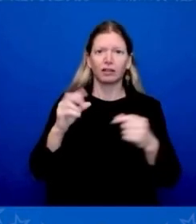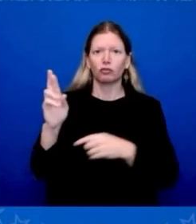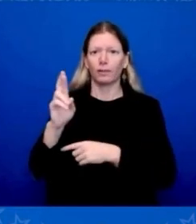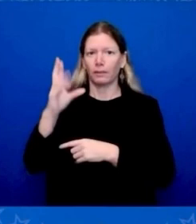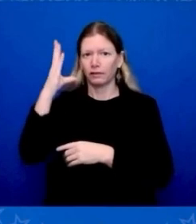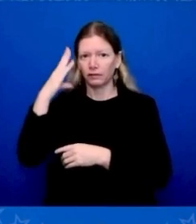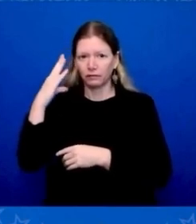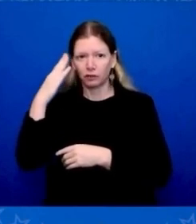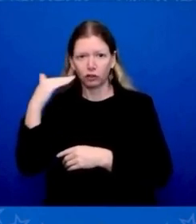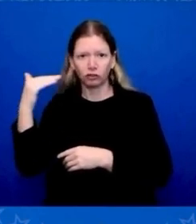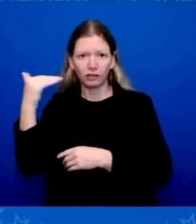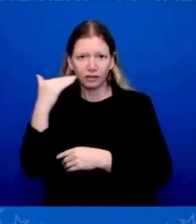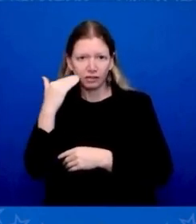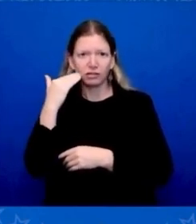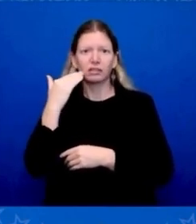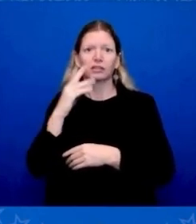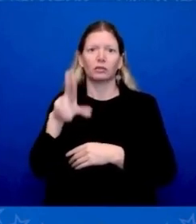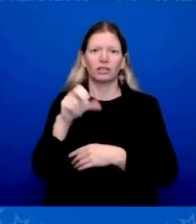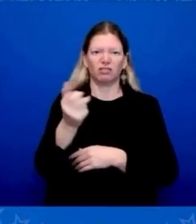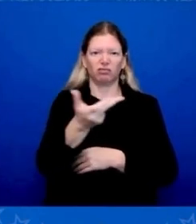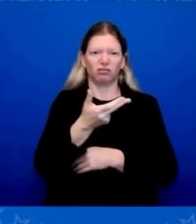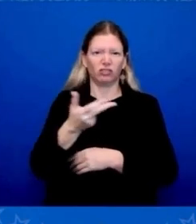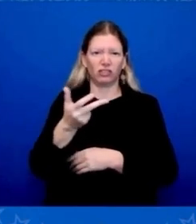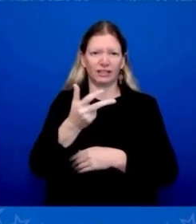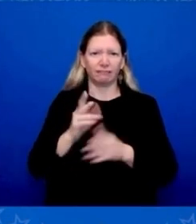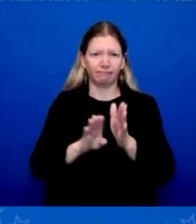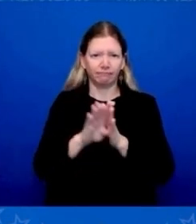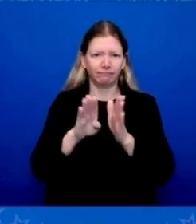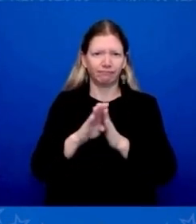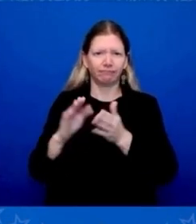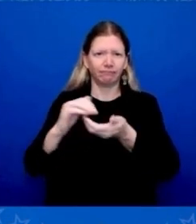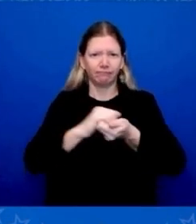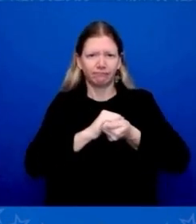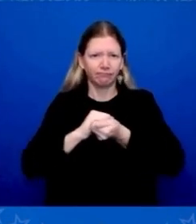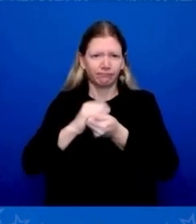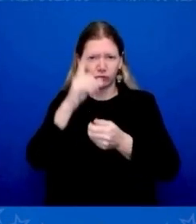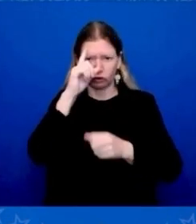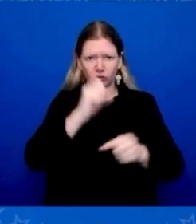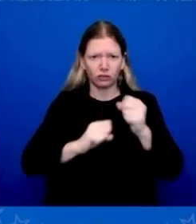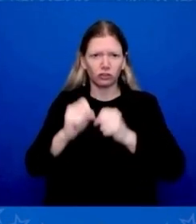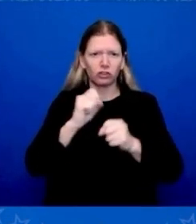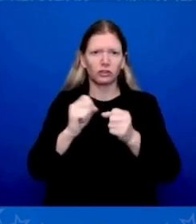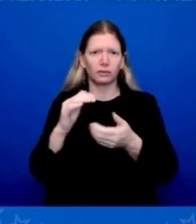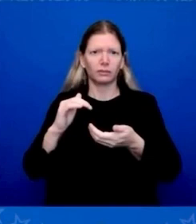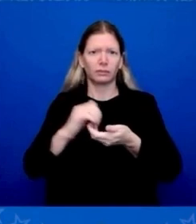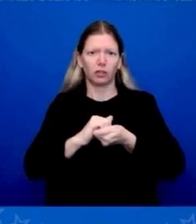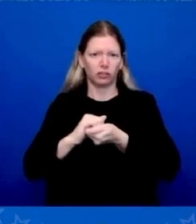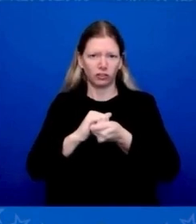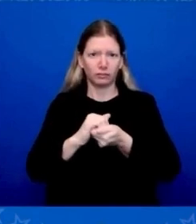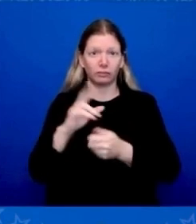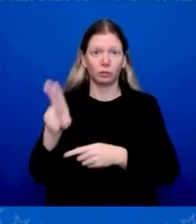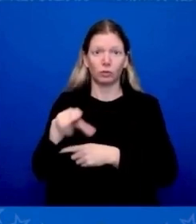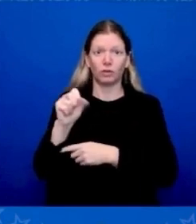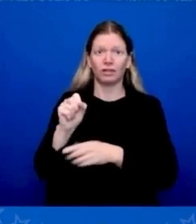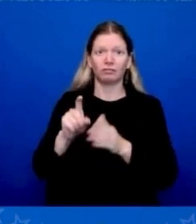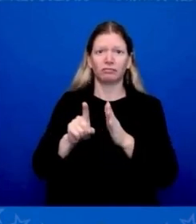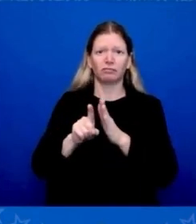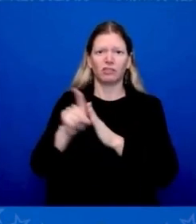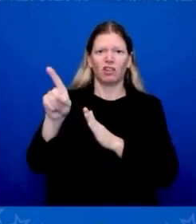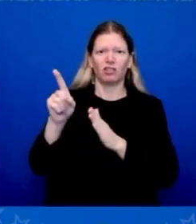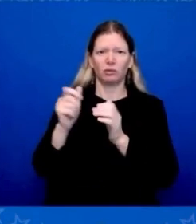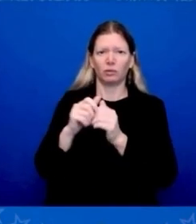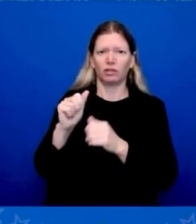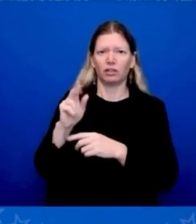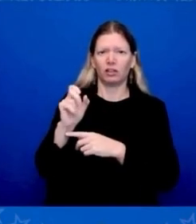year, and the engagement with the Pacific Island Forum, our strengthened alliances with the Philippines, and